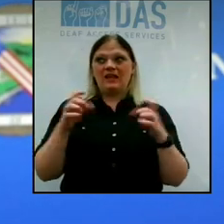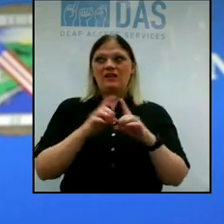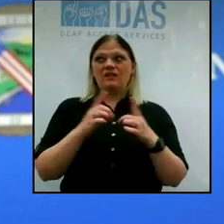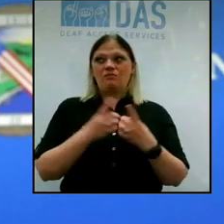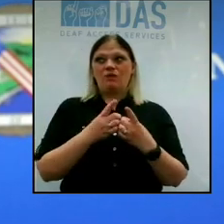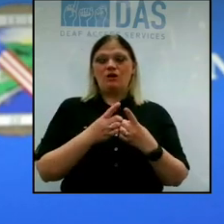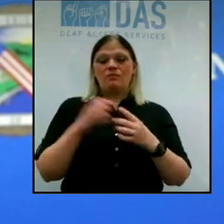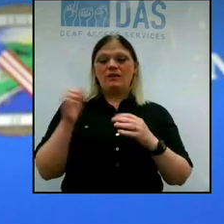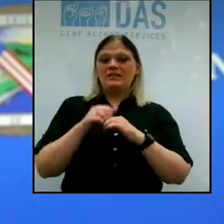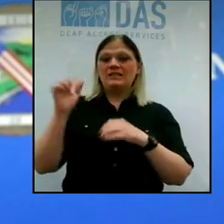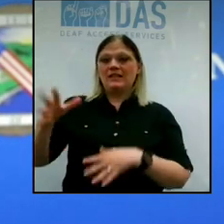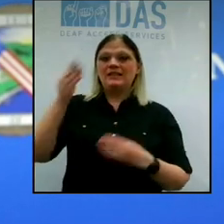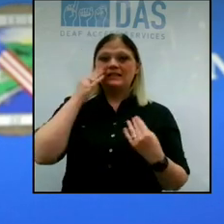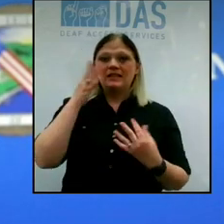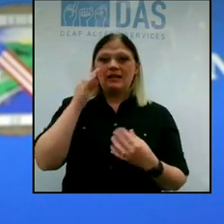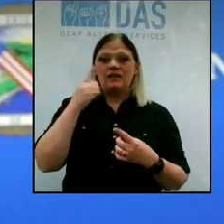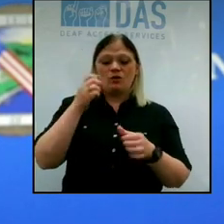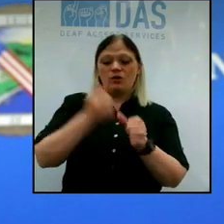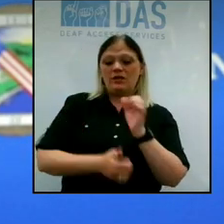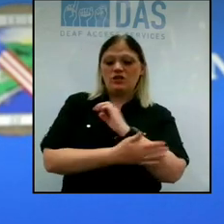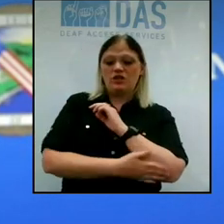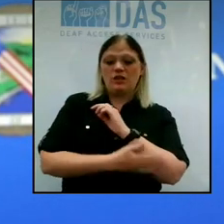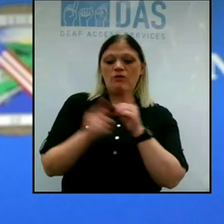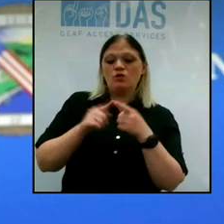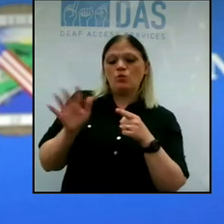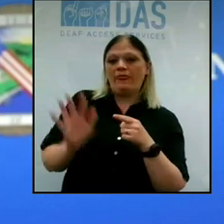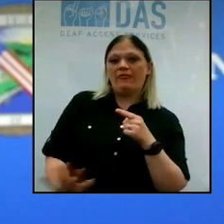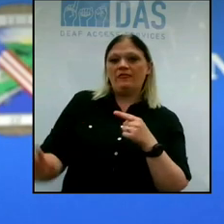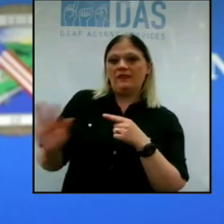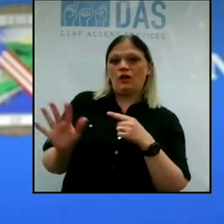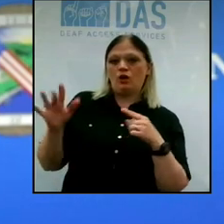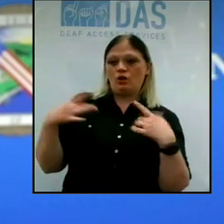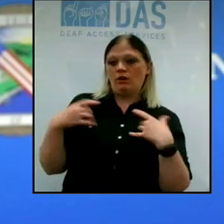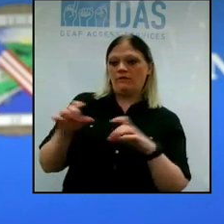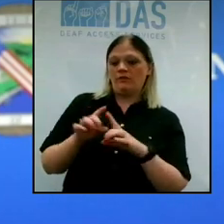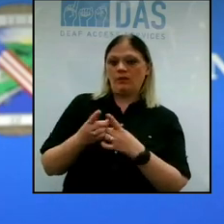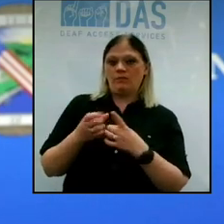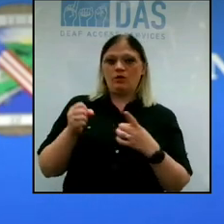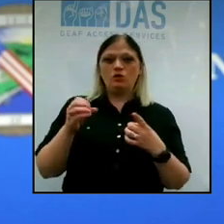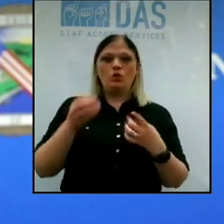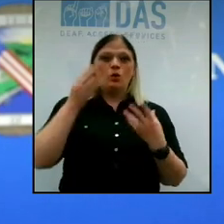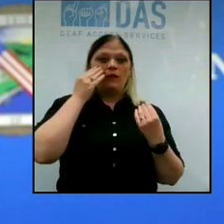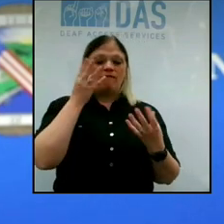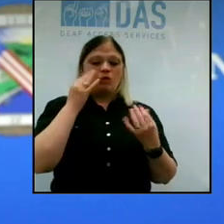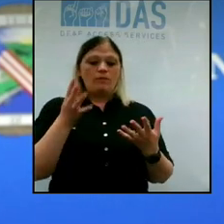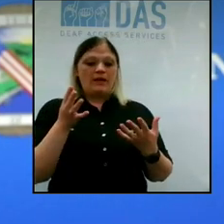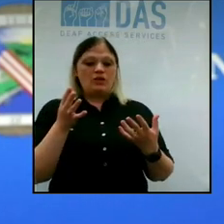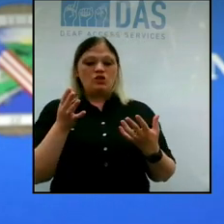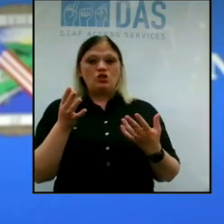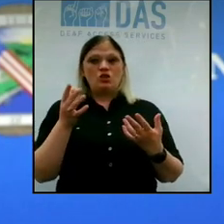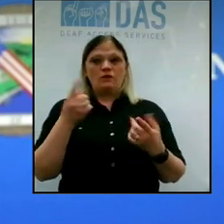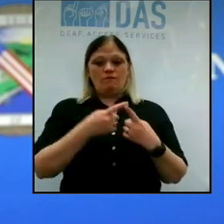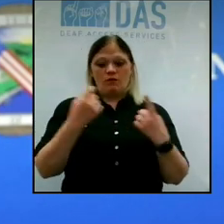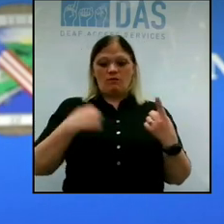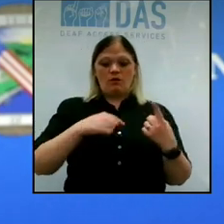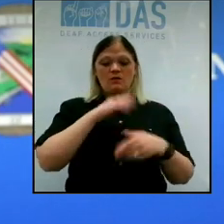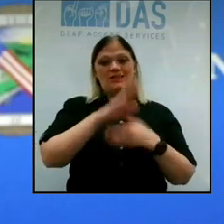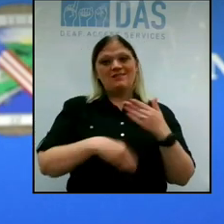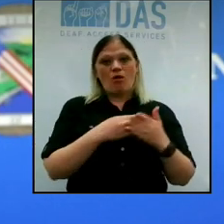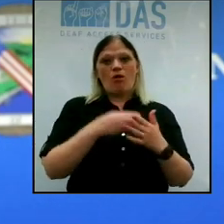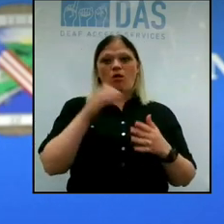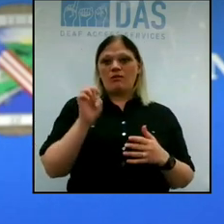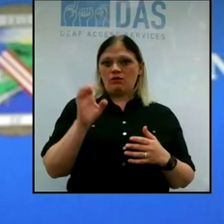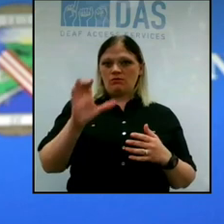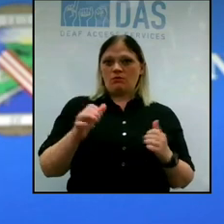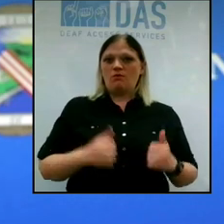the data for each county to that county health department. So the data that we're presenting are all Erie County residents who have been